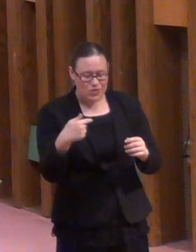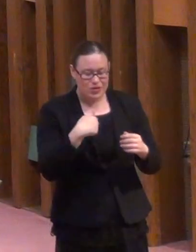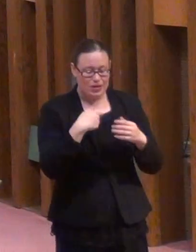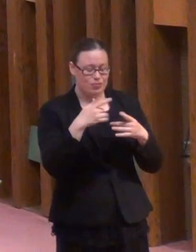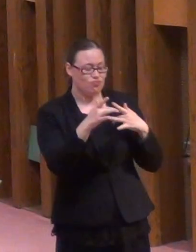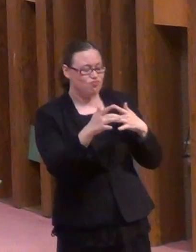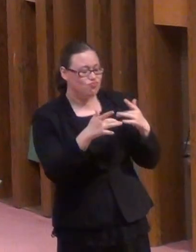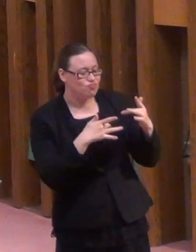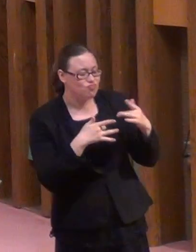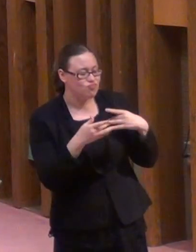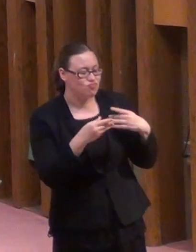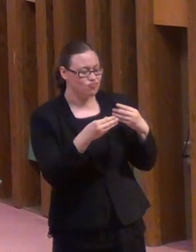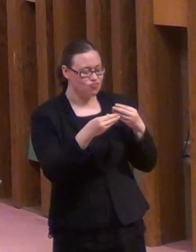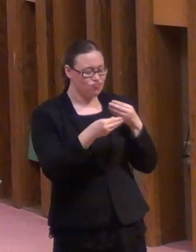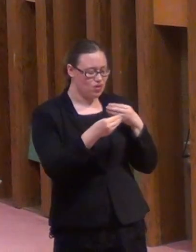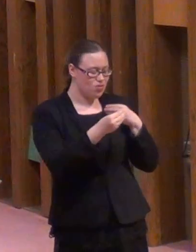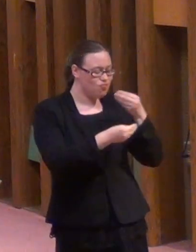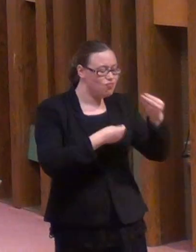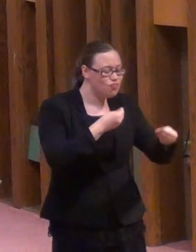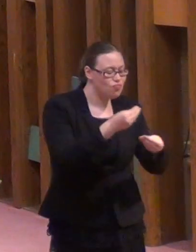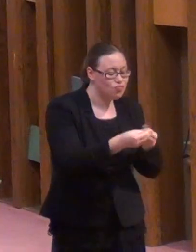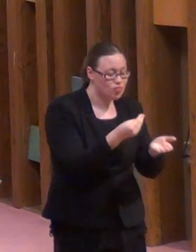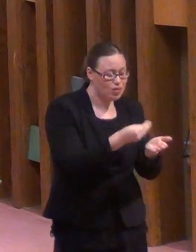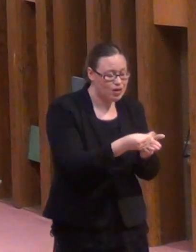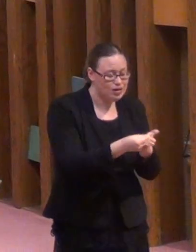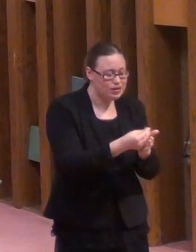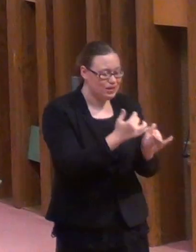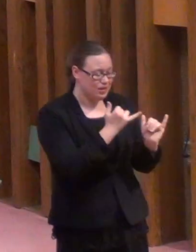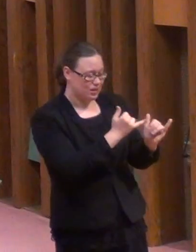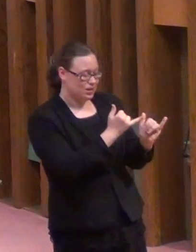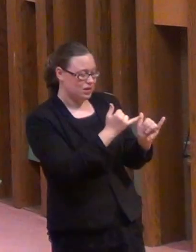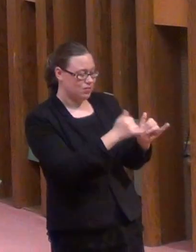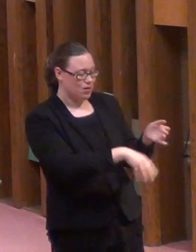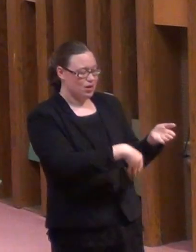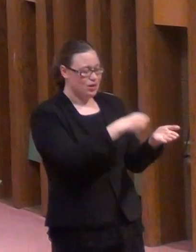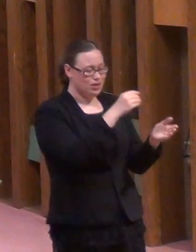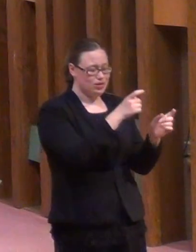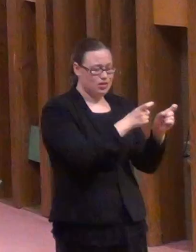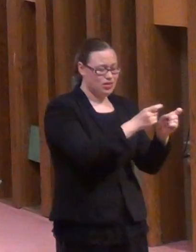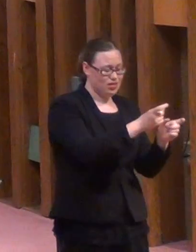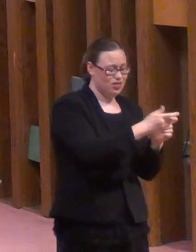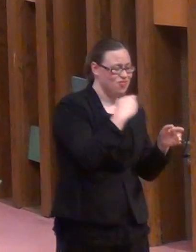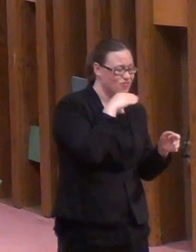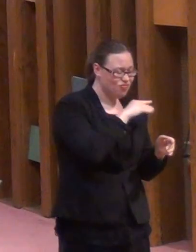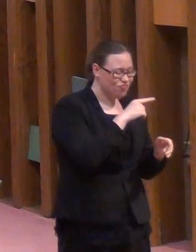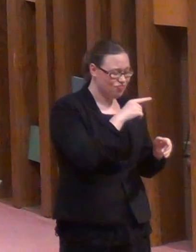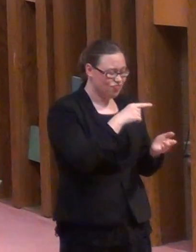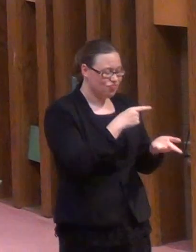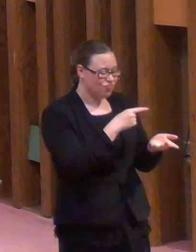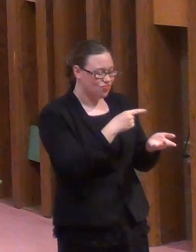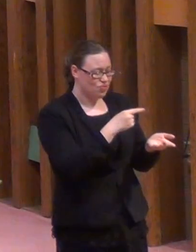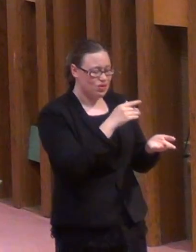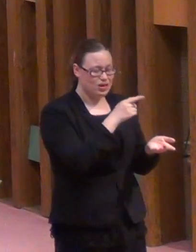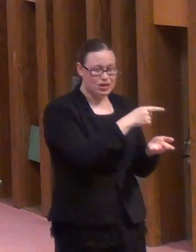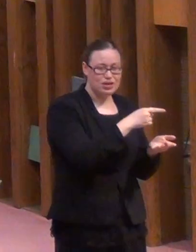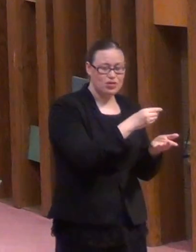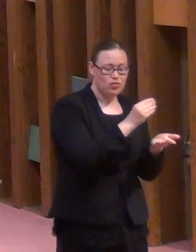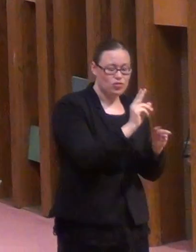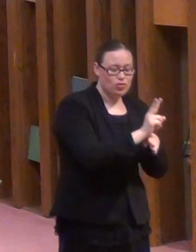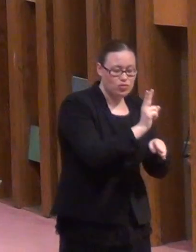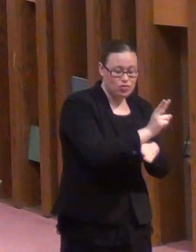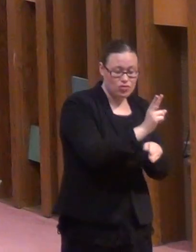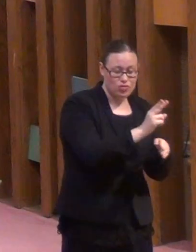money as the dishonest steward was generous with his master's money, we will make friends